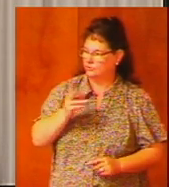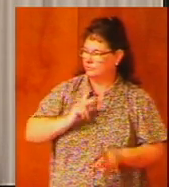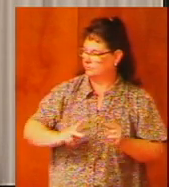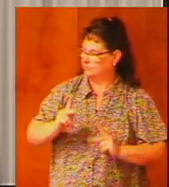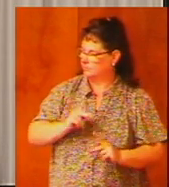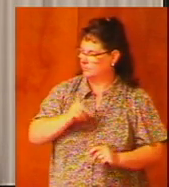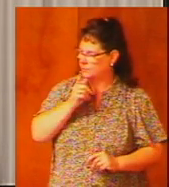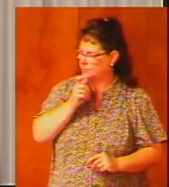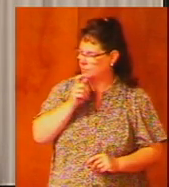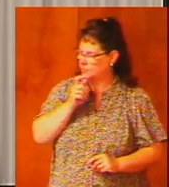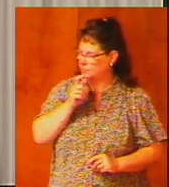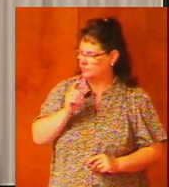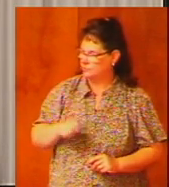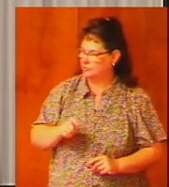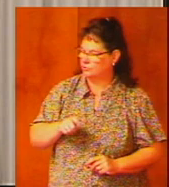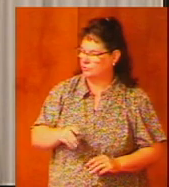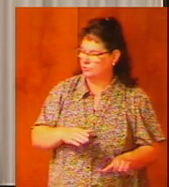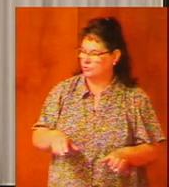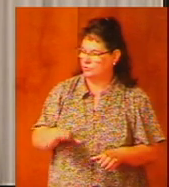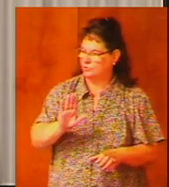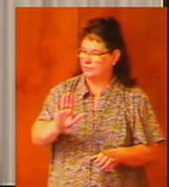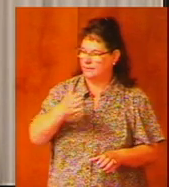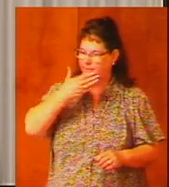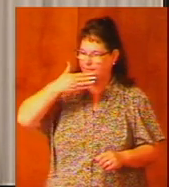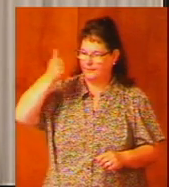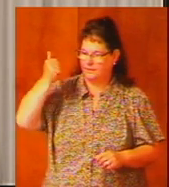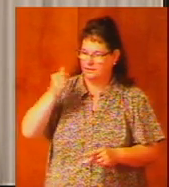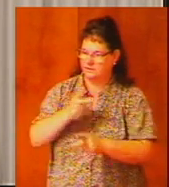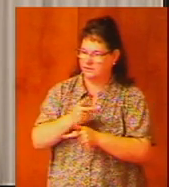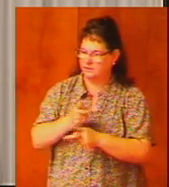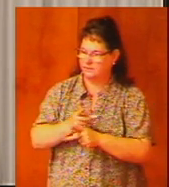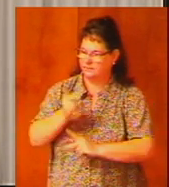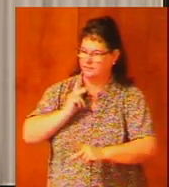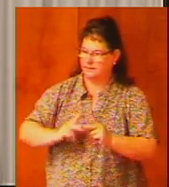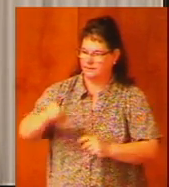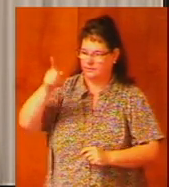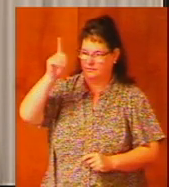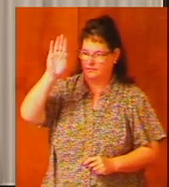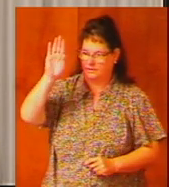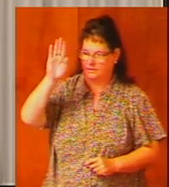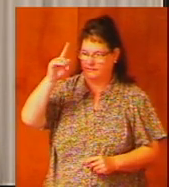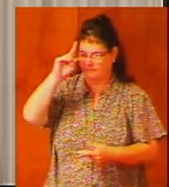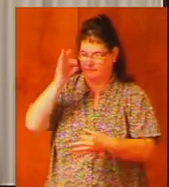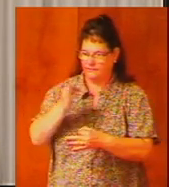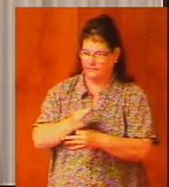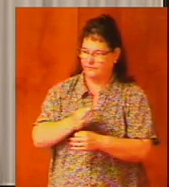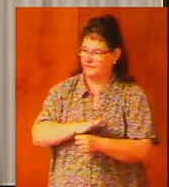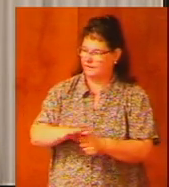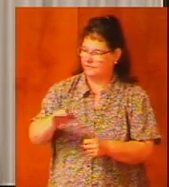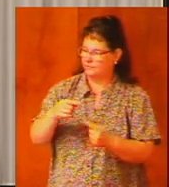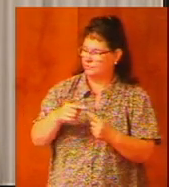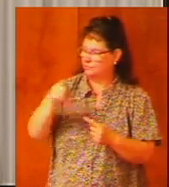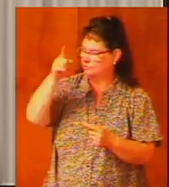who should have done their best to keep the people of God faithful to God